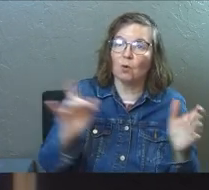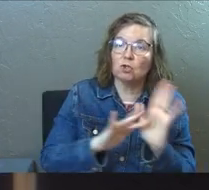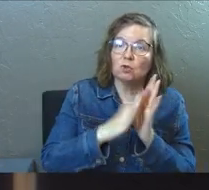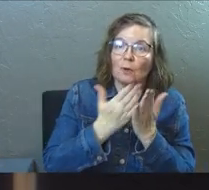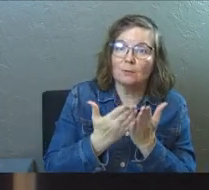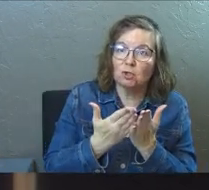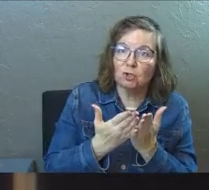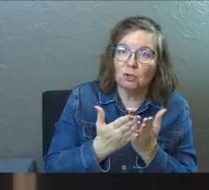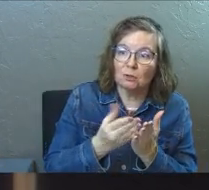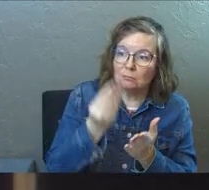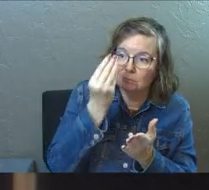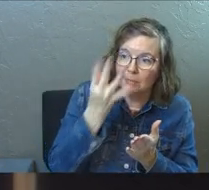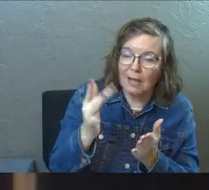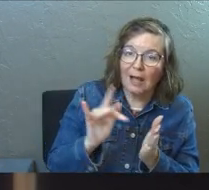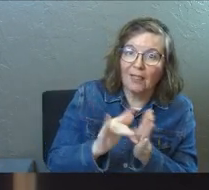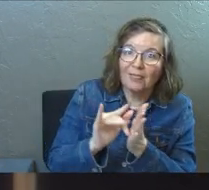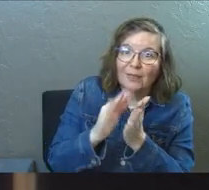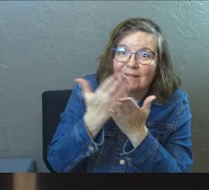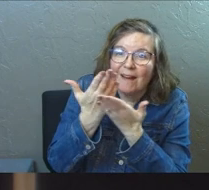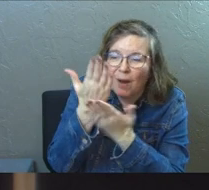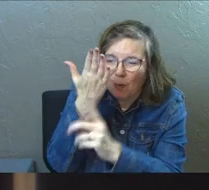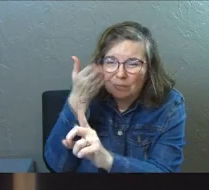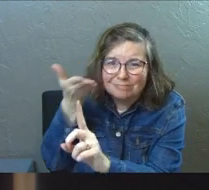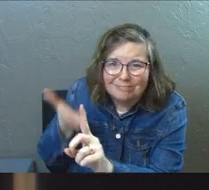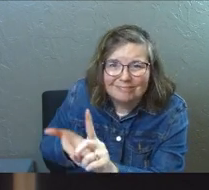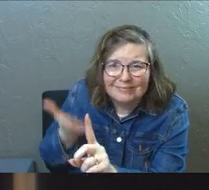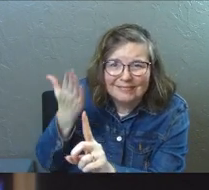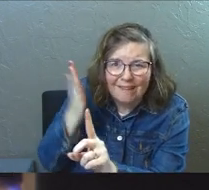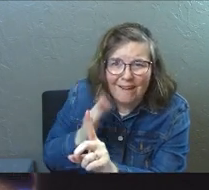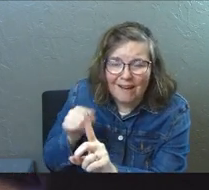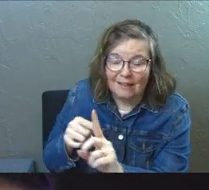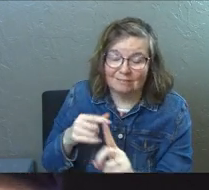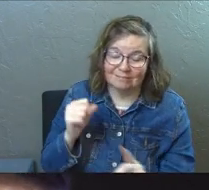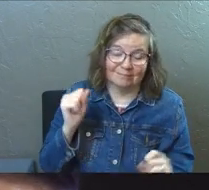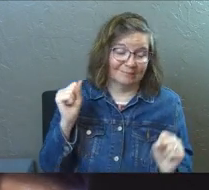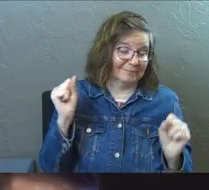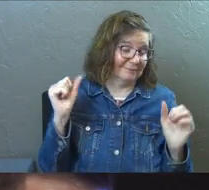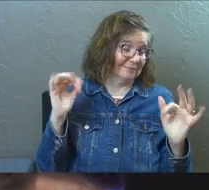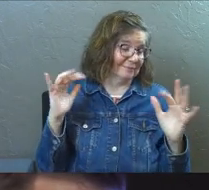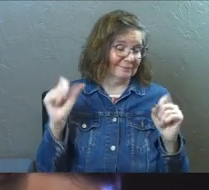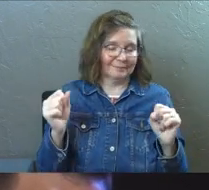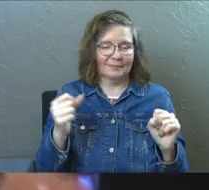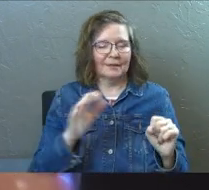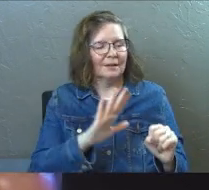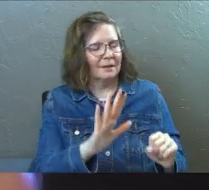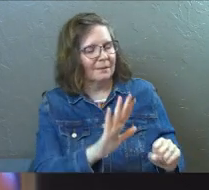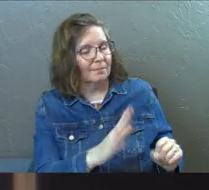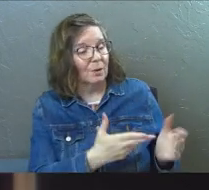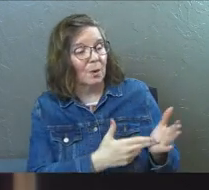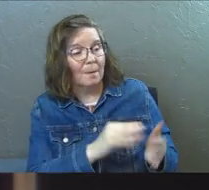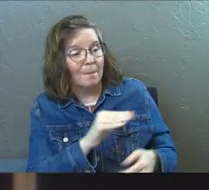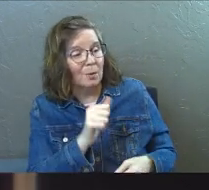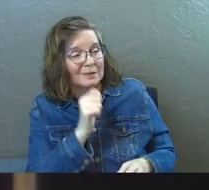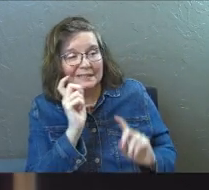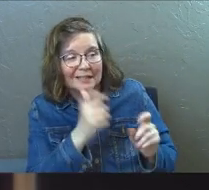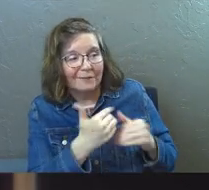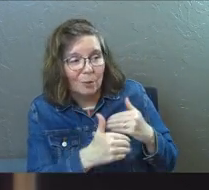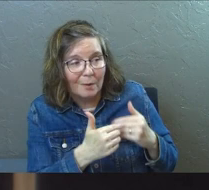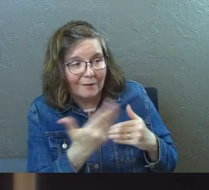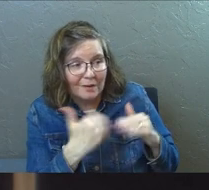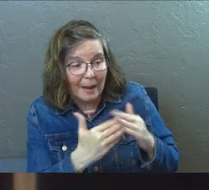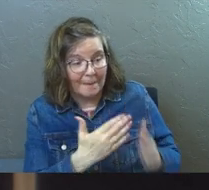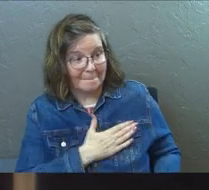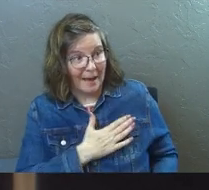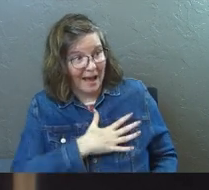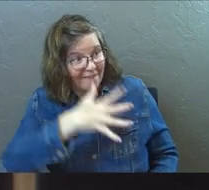scripture at the word of God. It's wild. So Jesus said, I tell you the truth. Moses didn't give you bread from heaven.